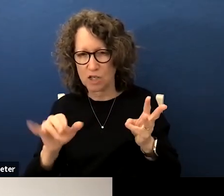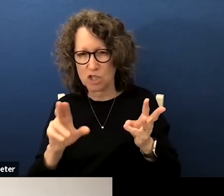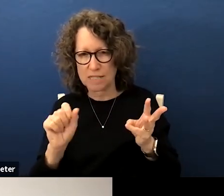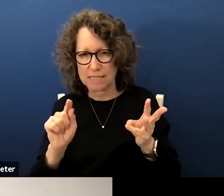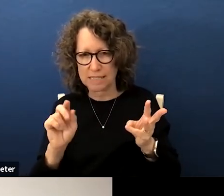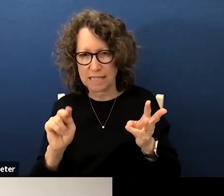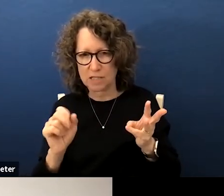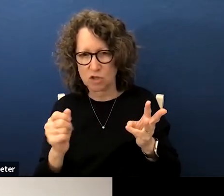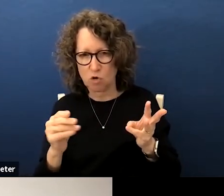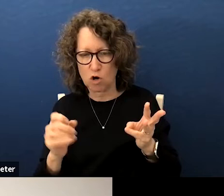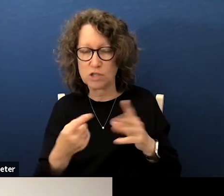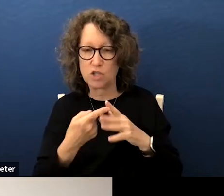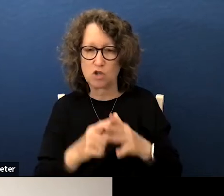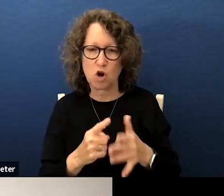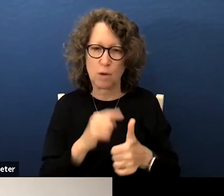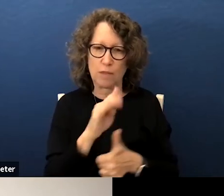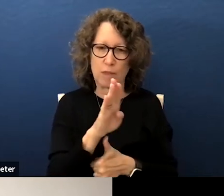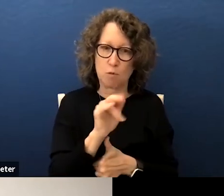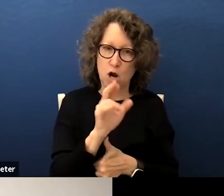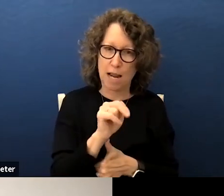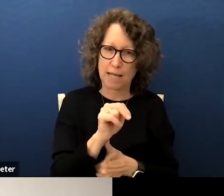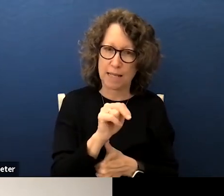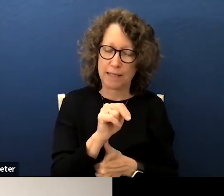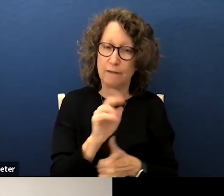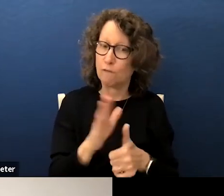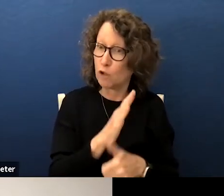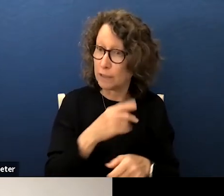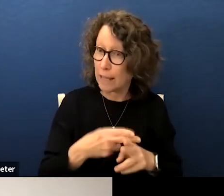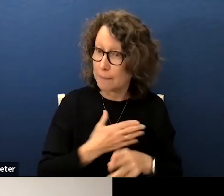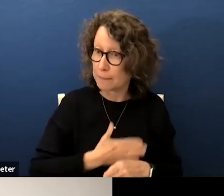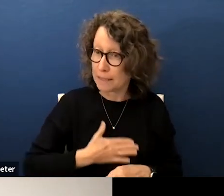i will begin with brian please state your full name